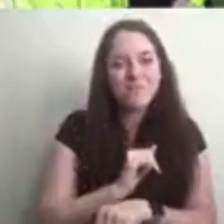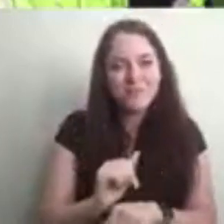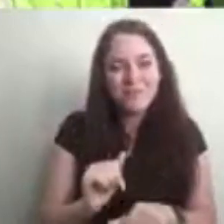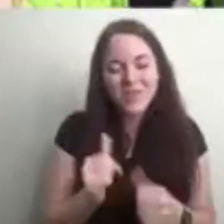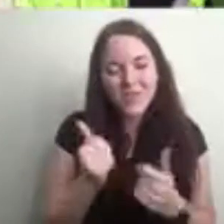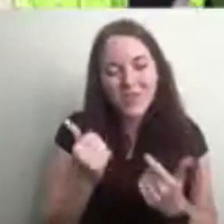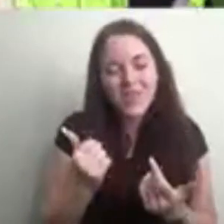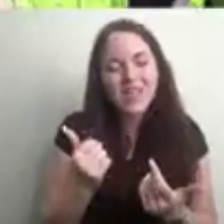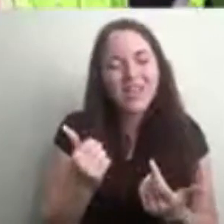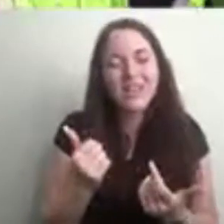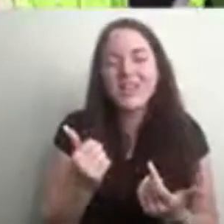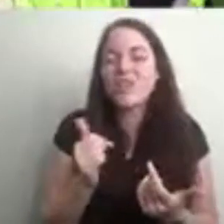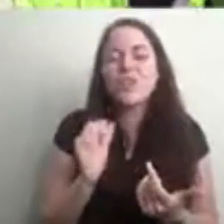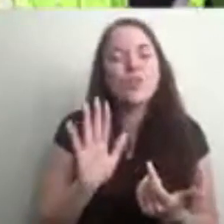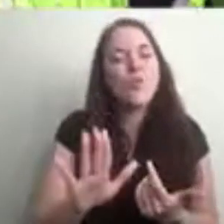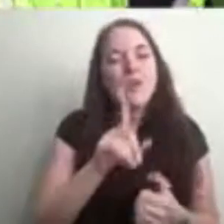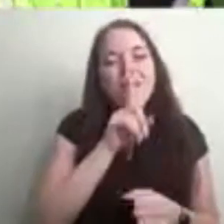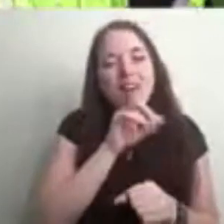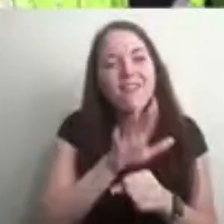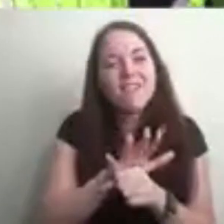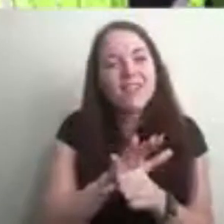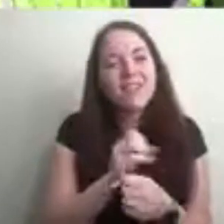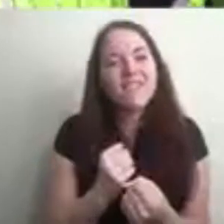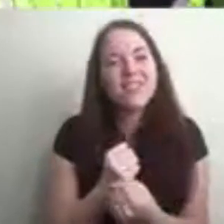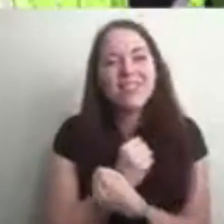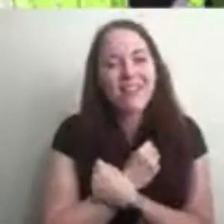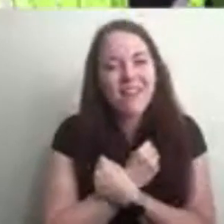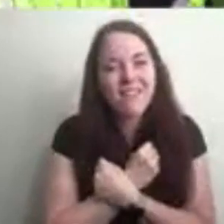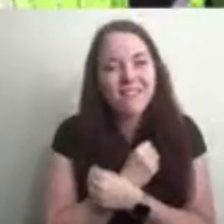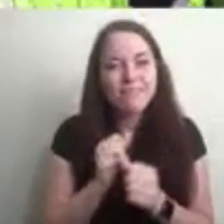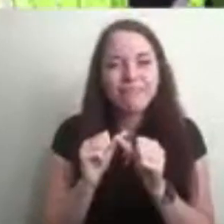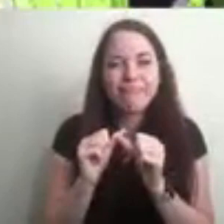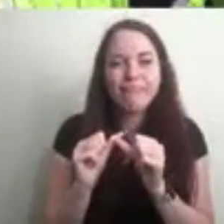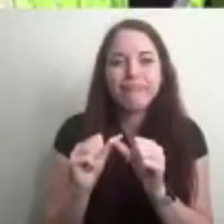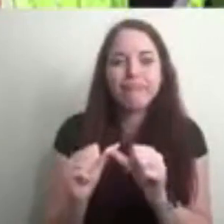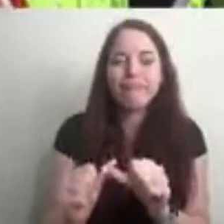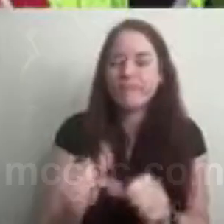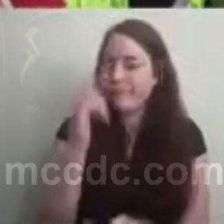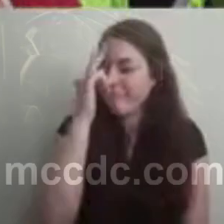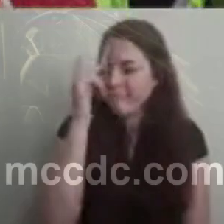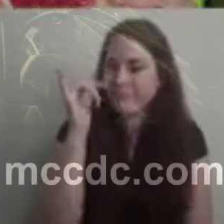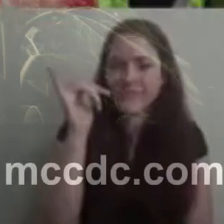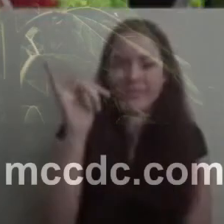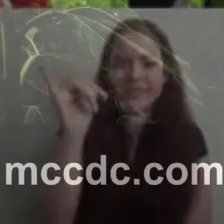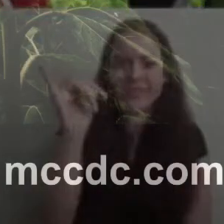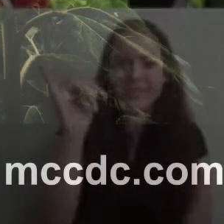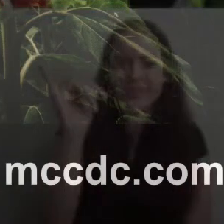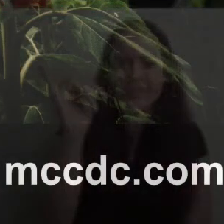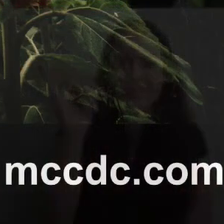love holds firm through all the ages. Amen.